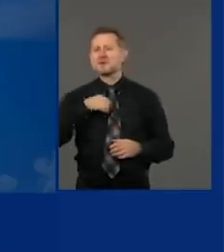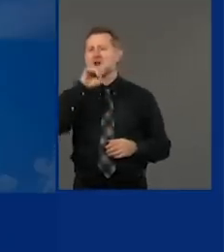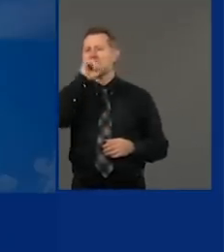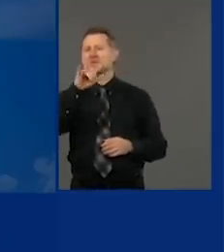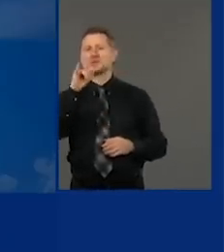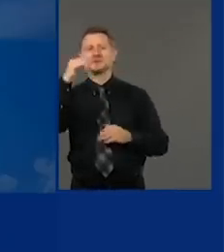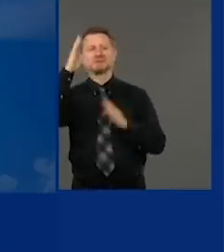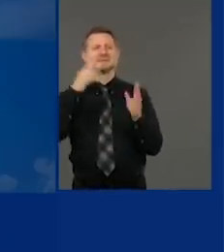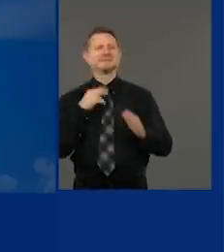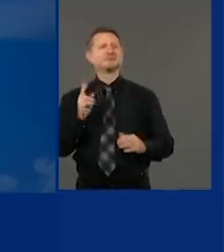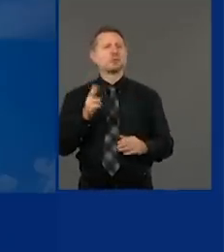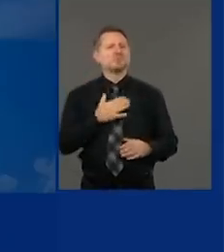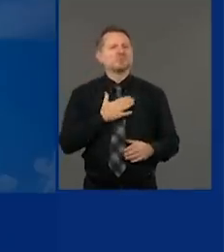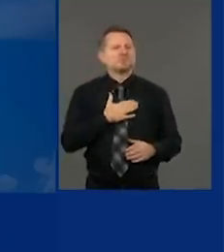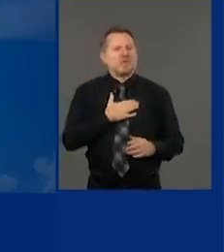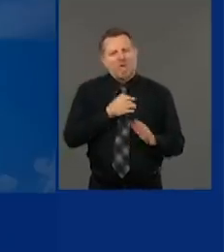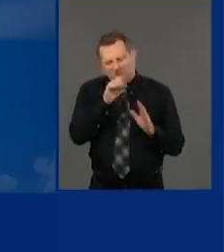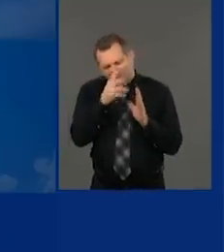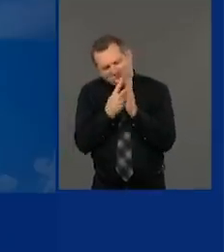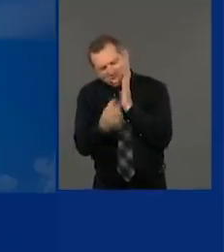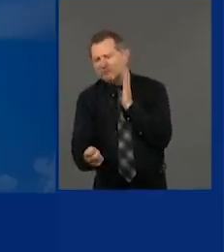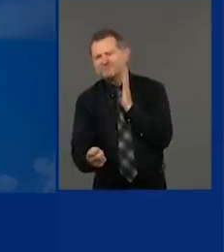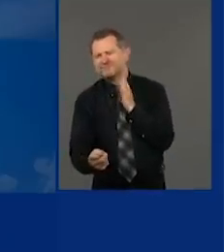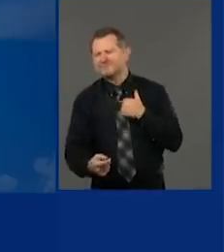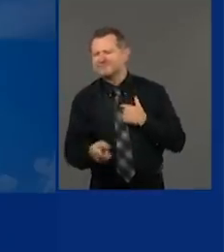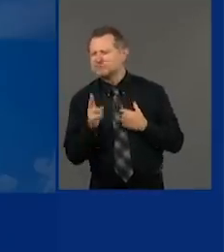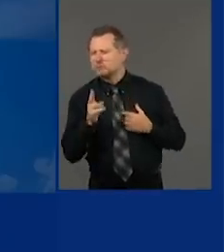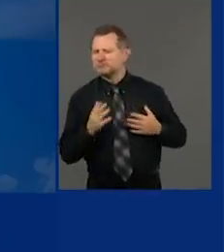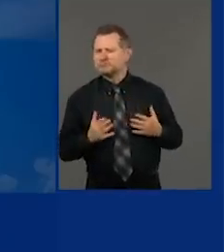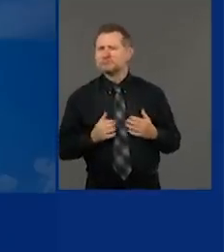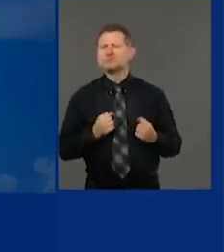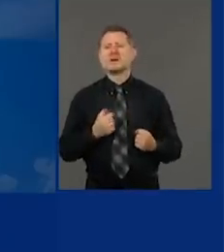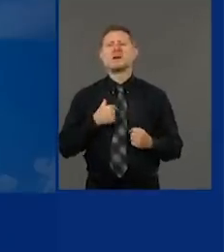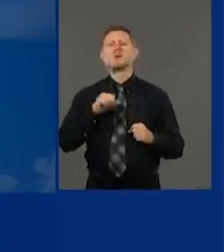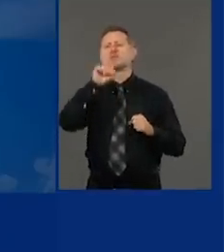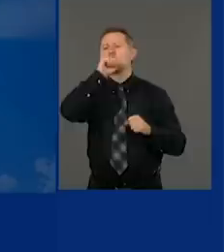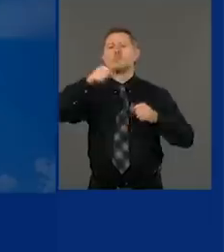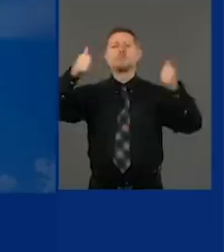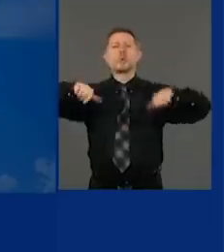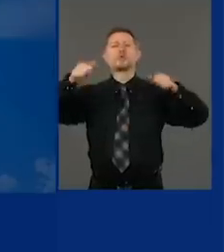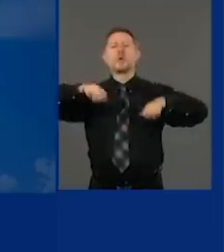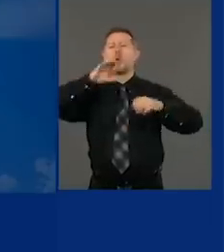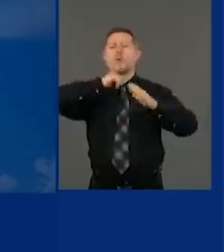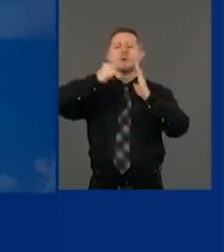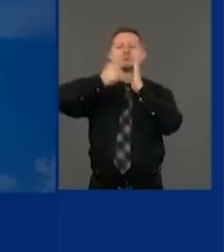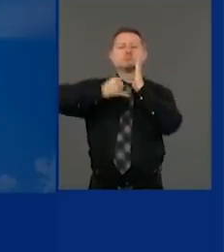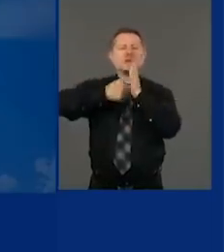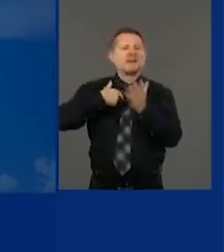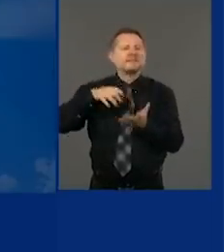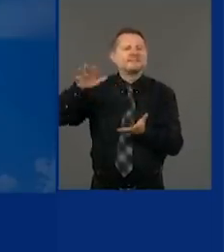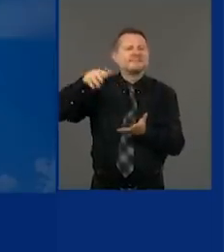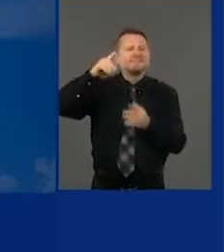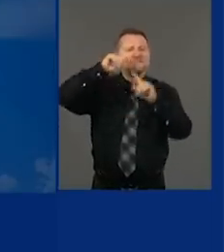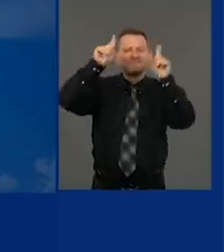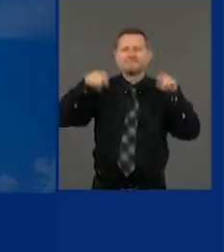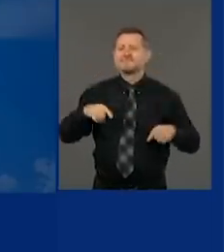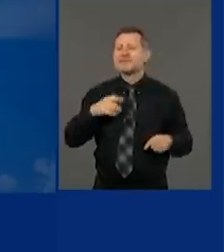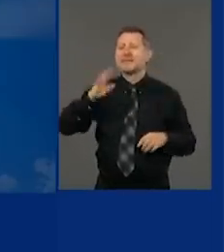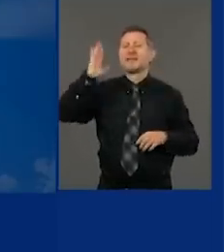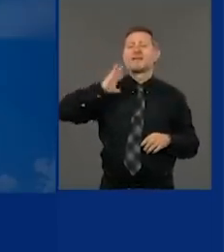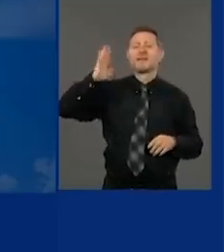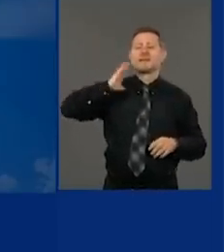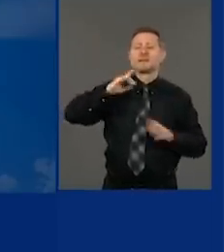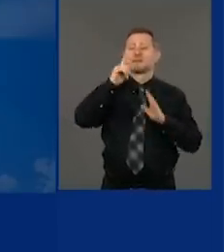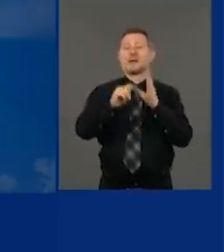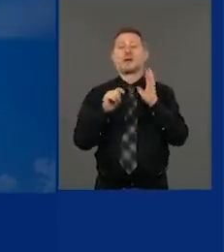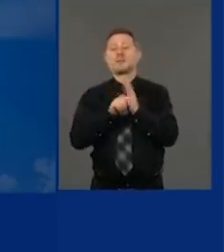I love poster art. Poster art is something they did in